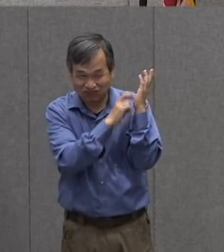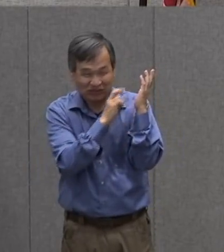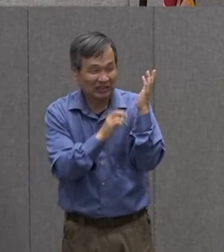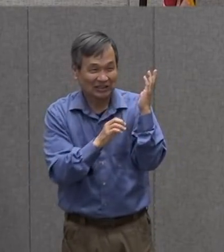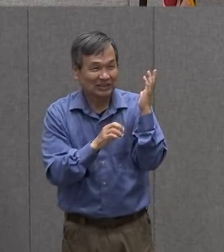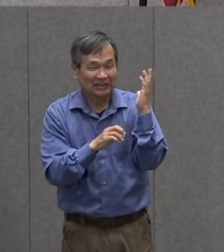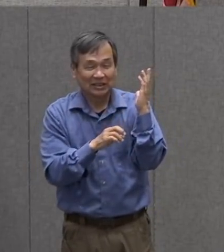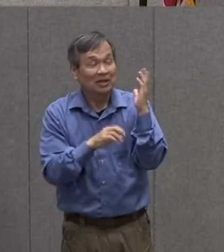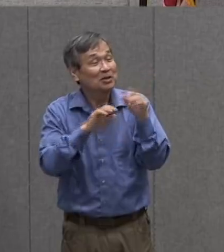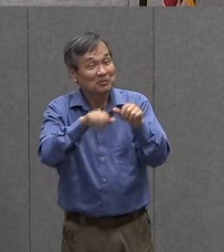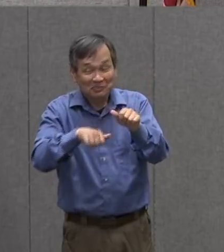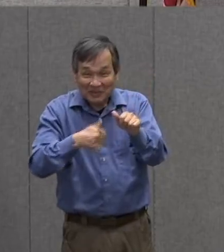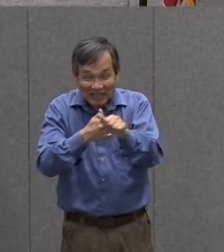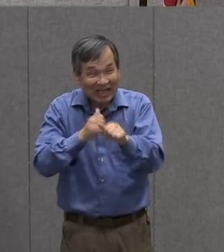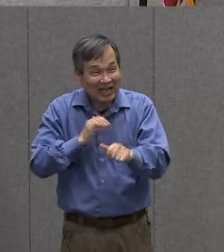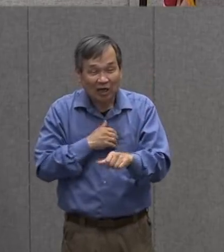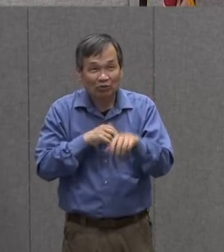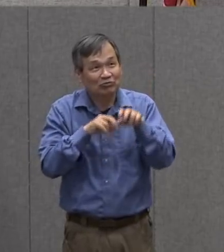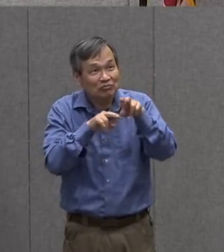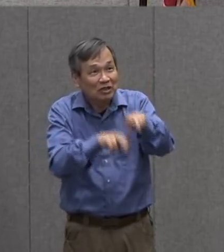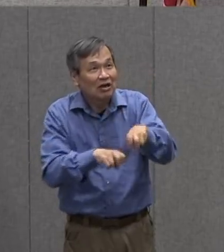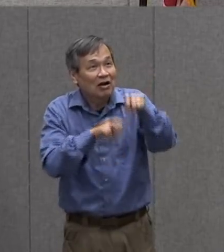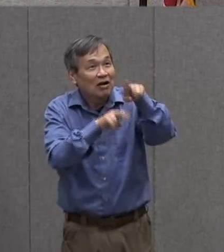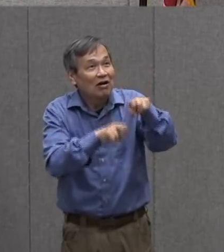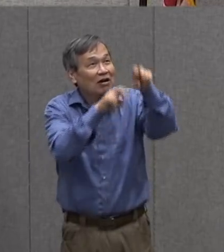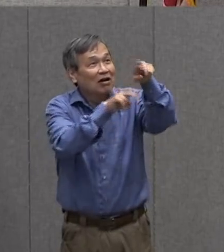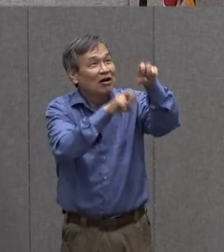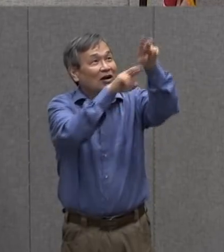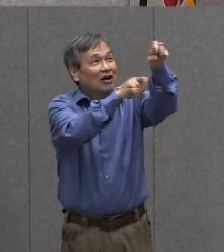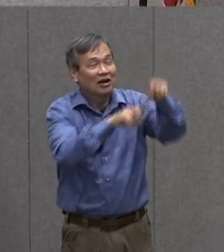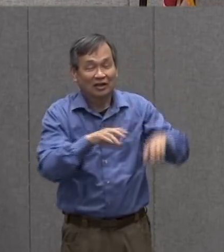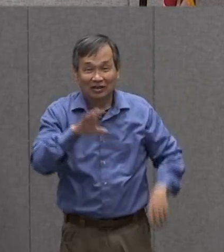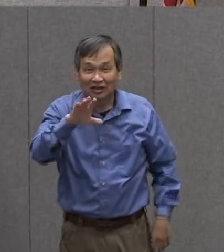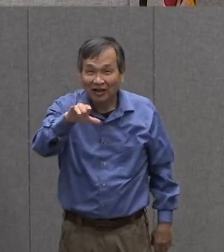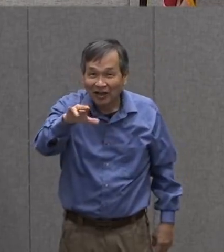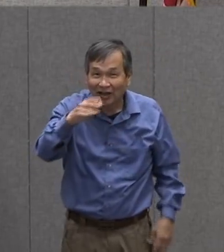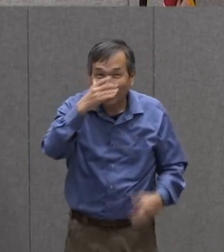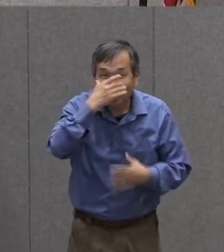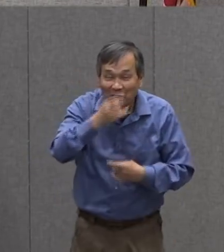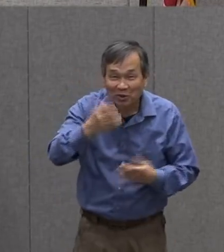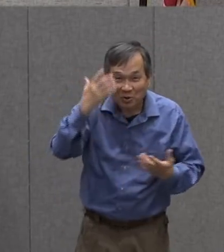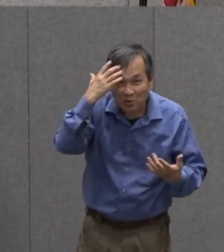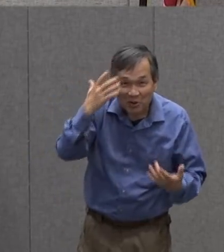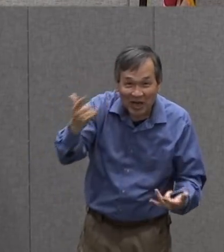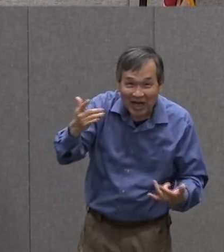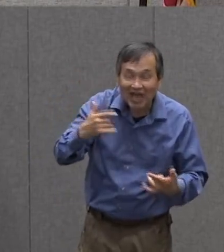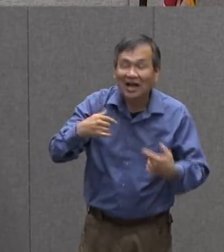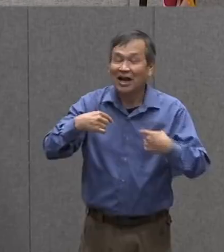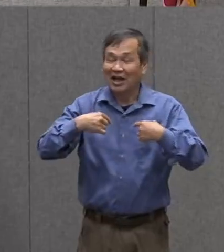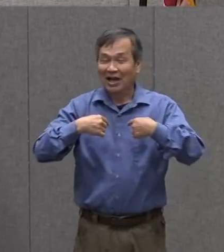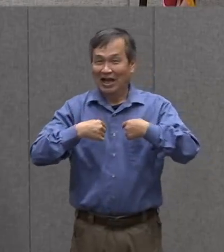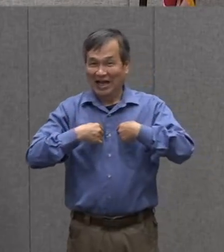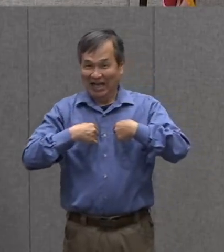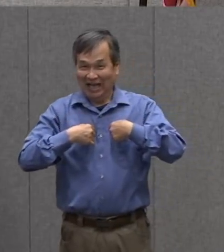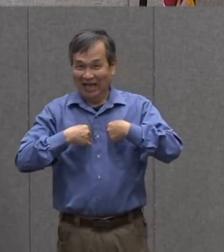behind our house and it's interesting because i was also